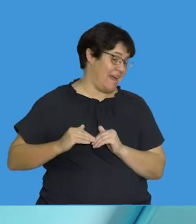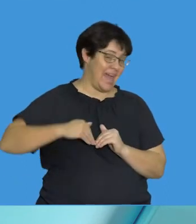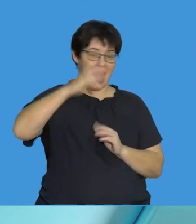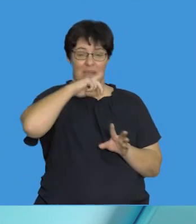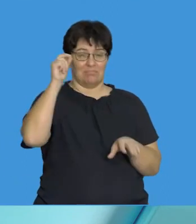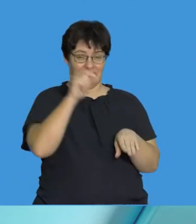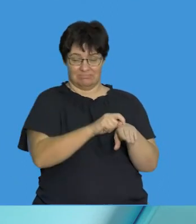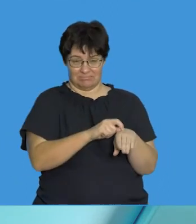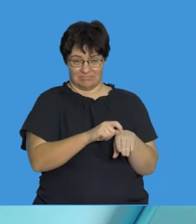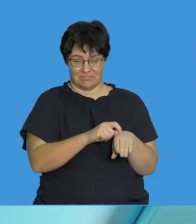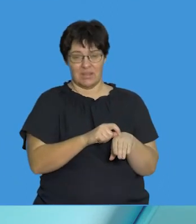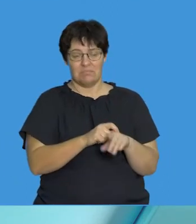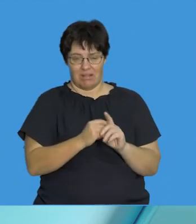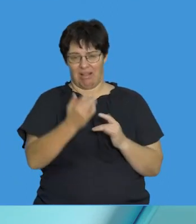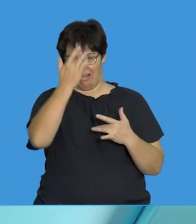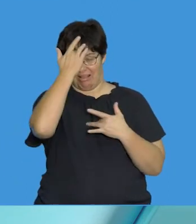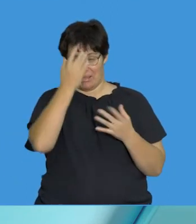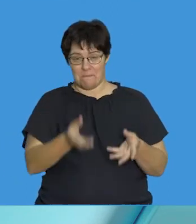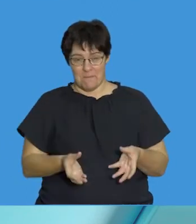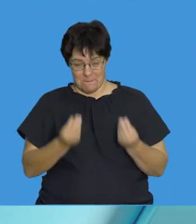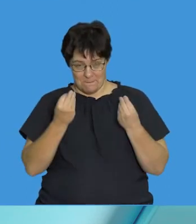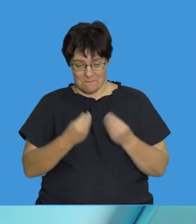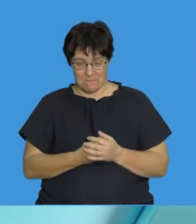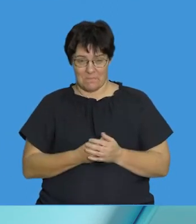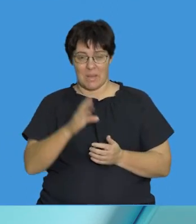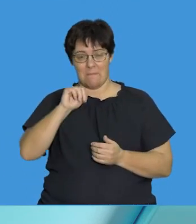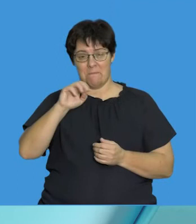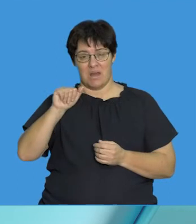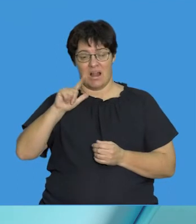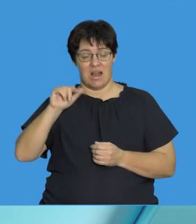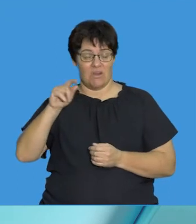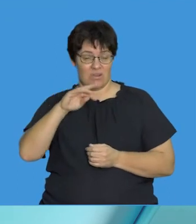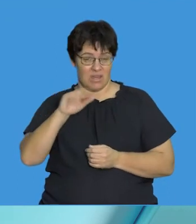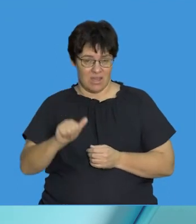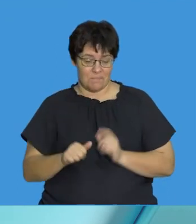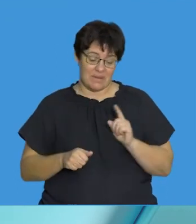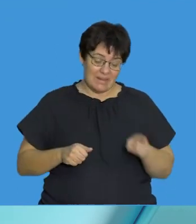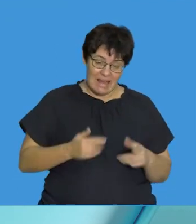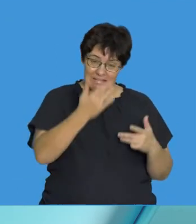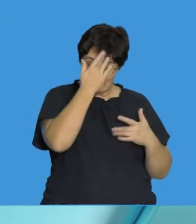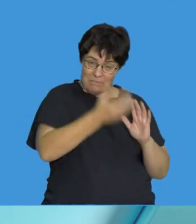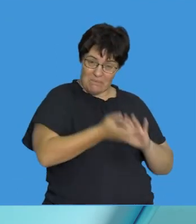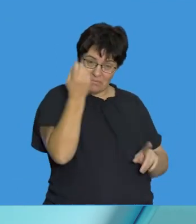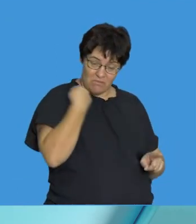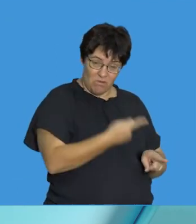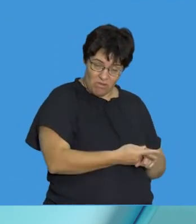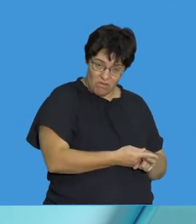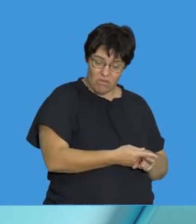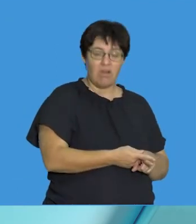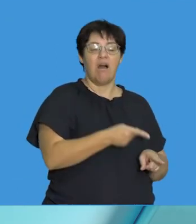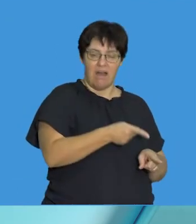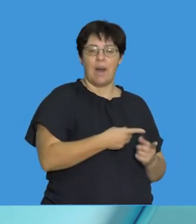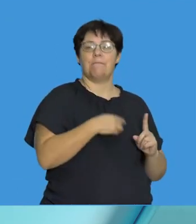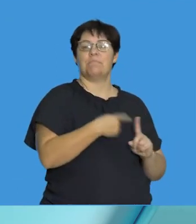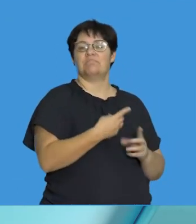a high amount of exposure to the parasite for malaria, these individuals in that environment have a significant